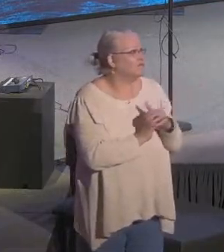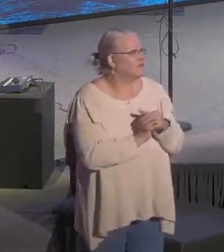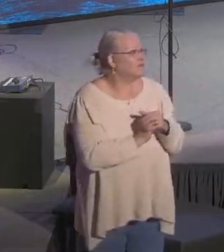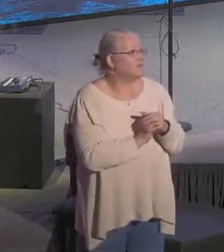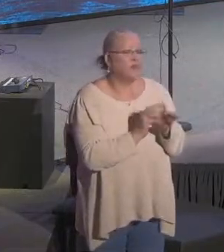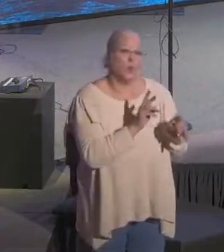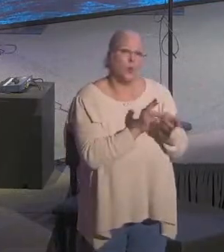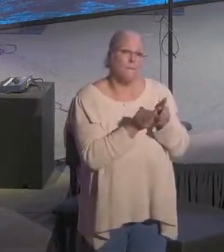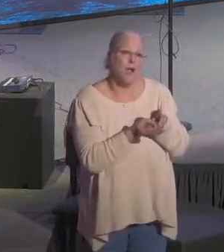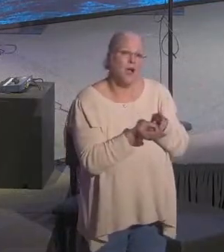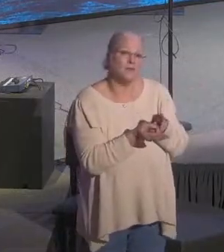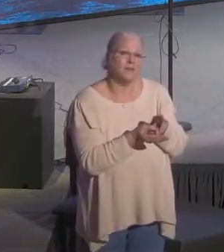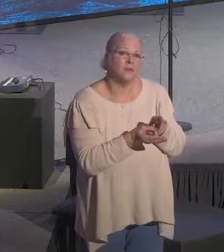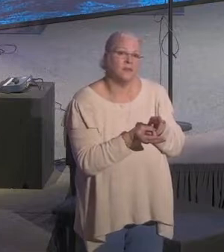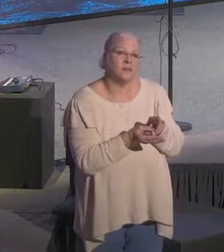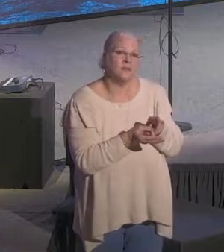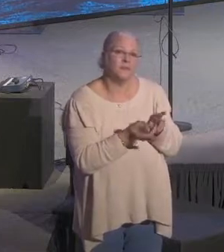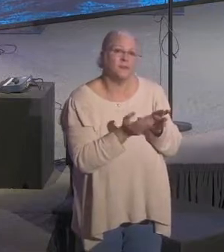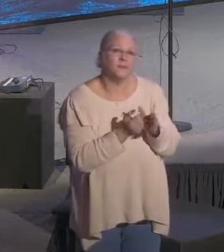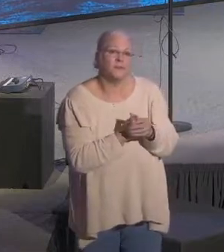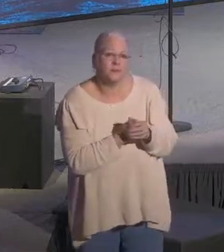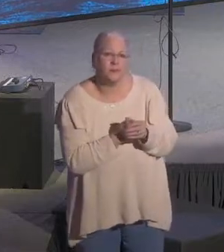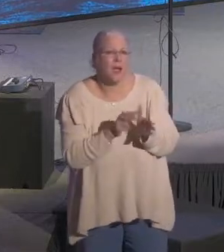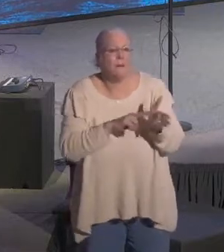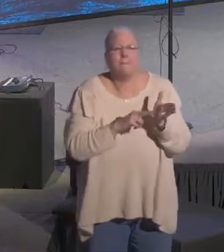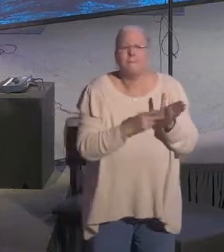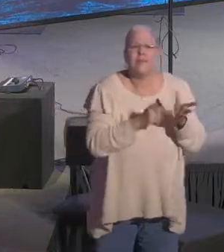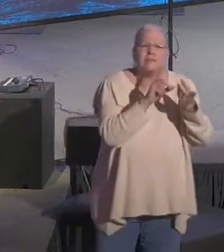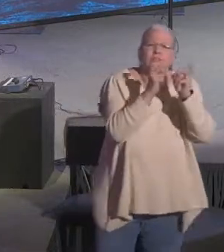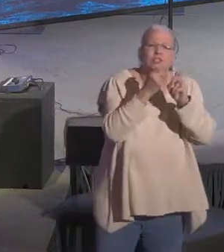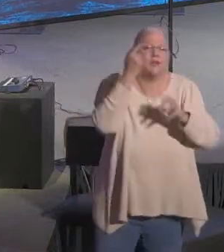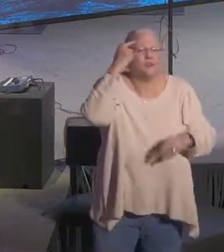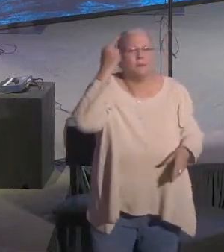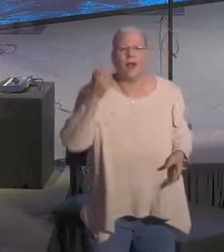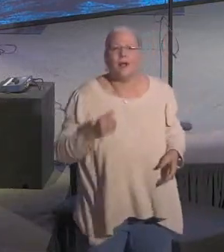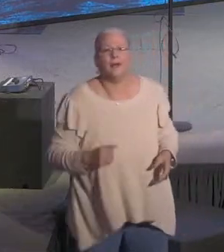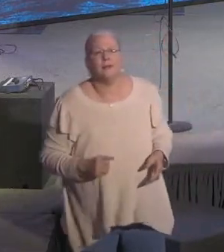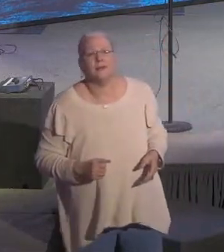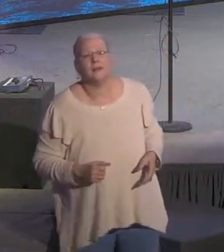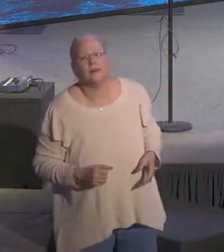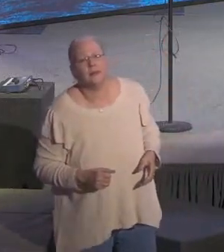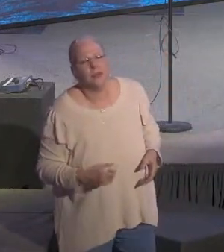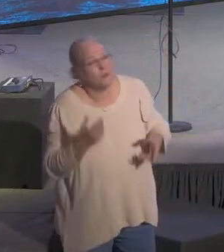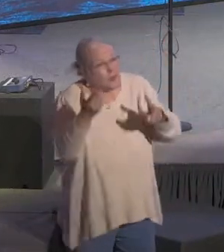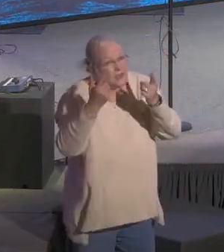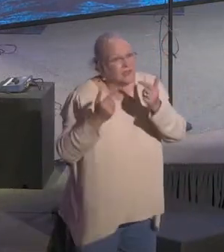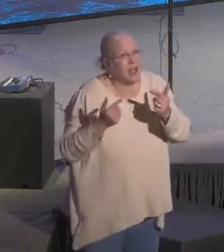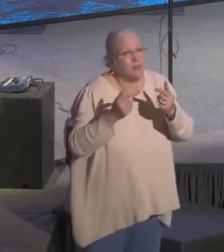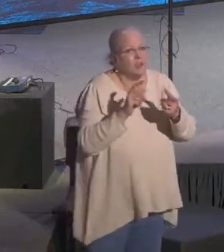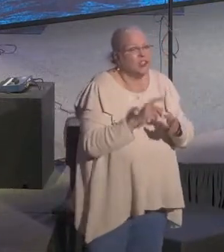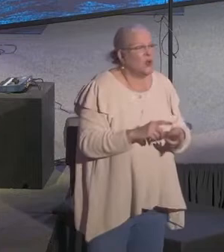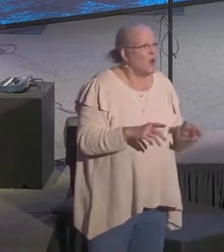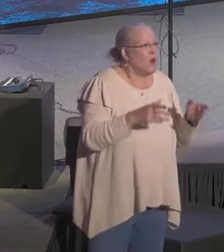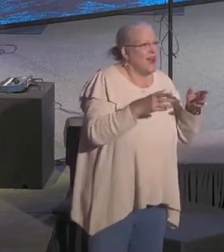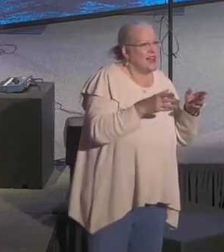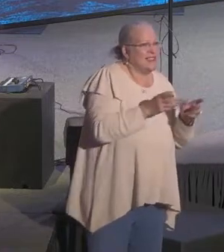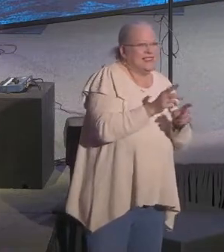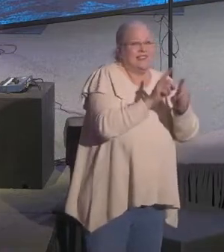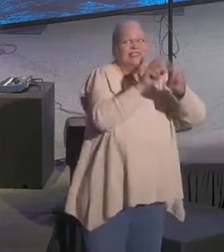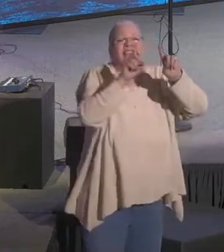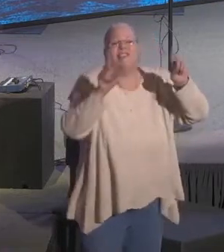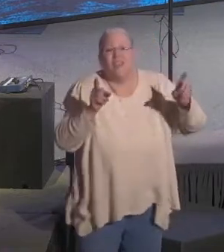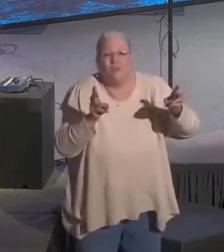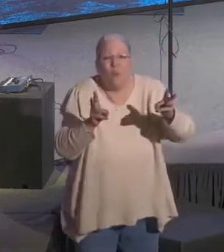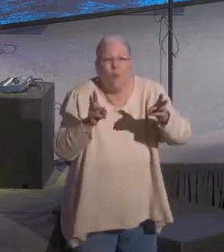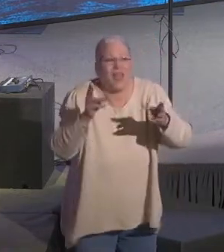have sin in your life today, listen, repent. This is the day. Right now. God honors